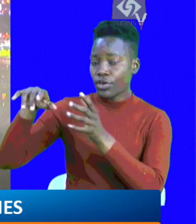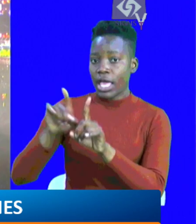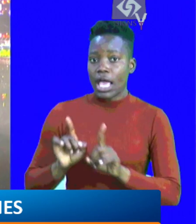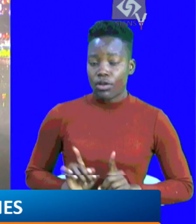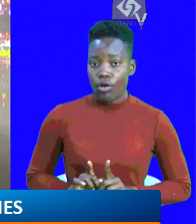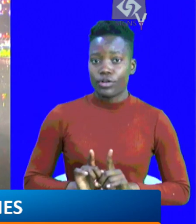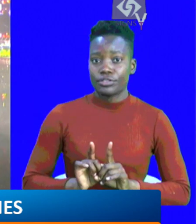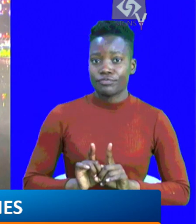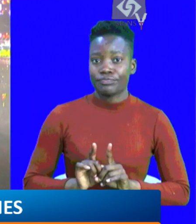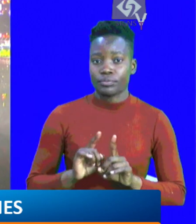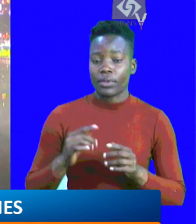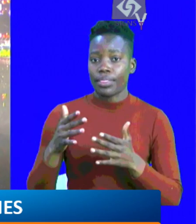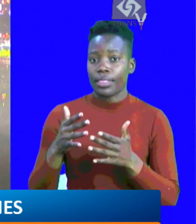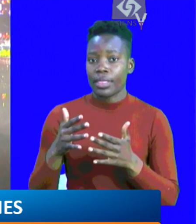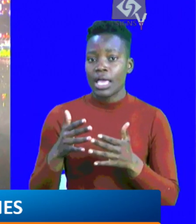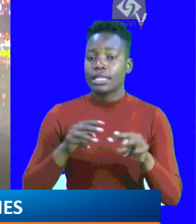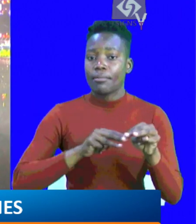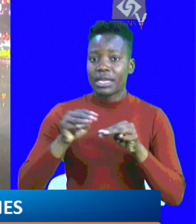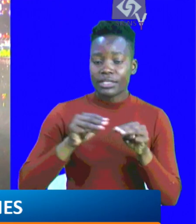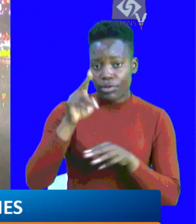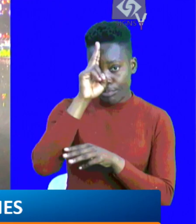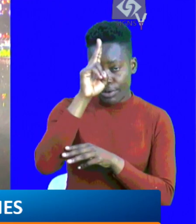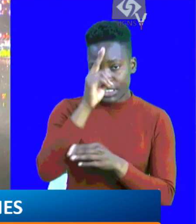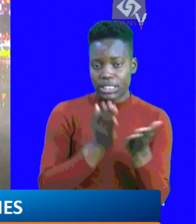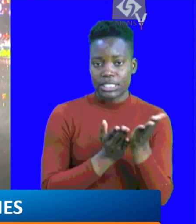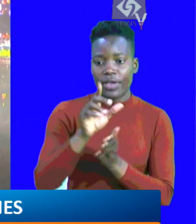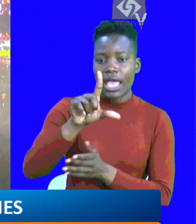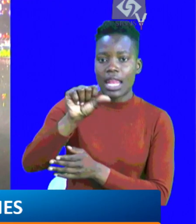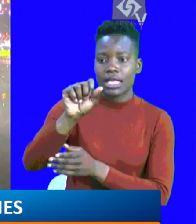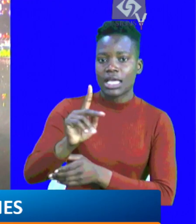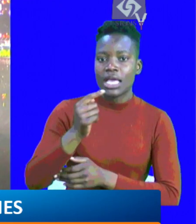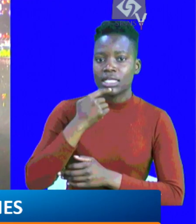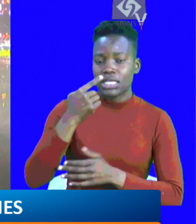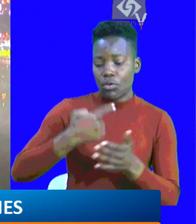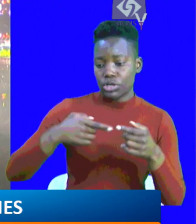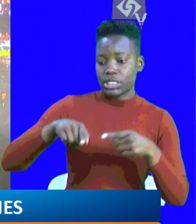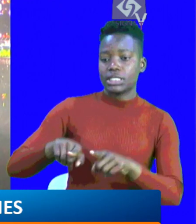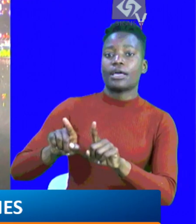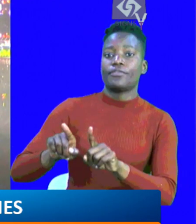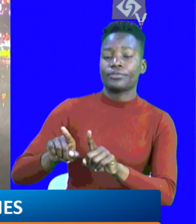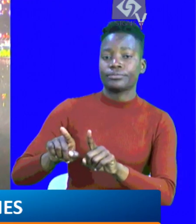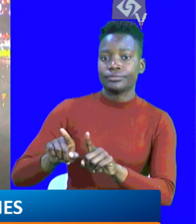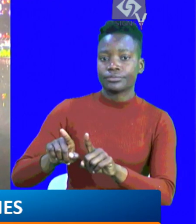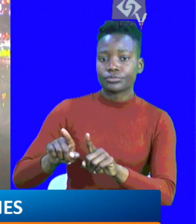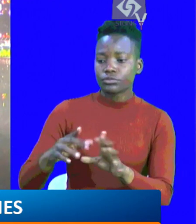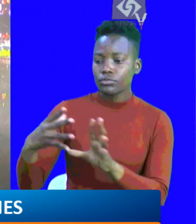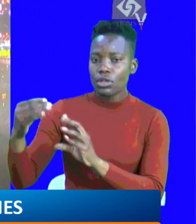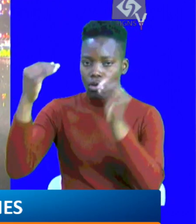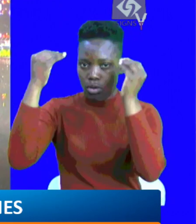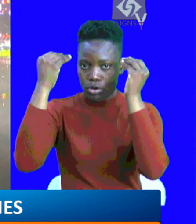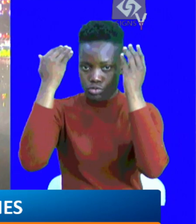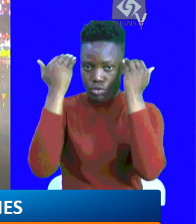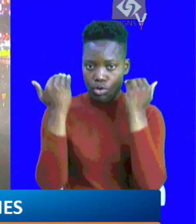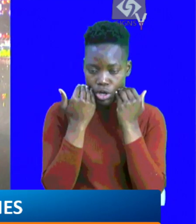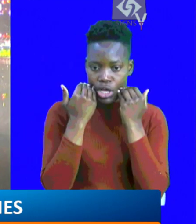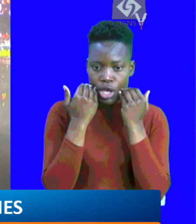General could lead to confusion and anarchy in the management of the police service. LSK says it